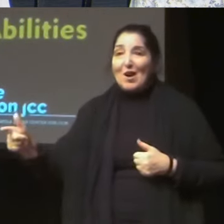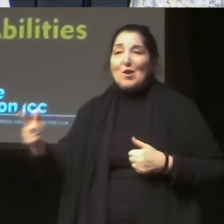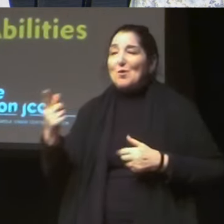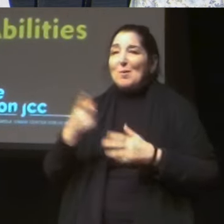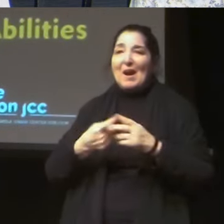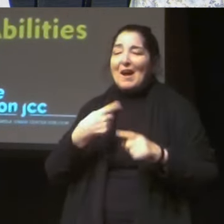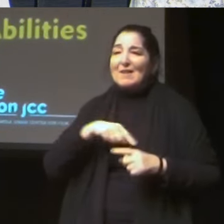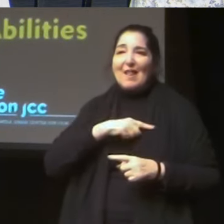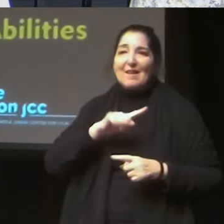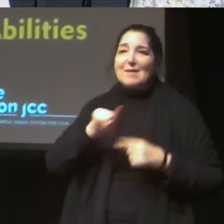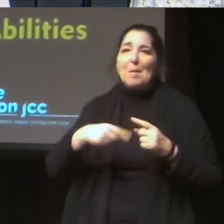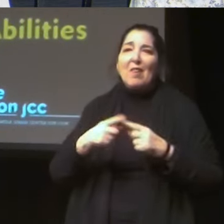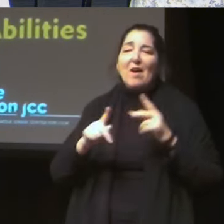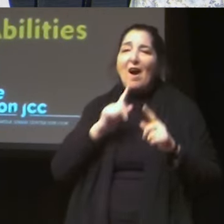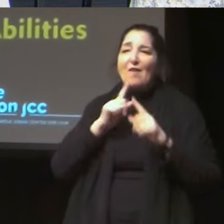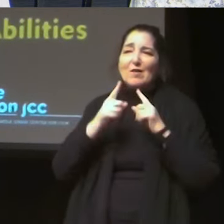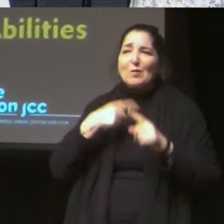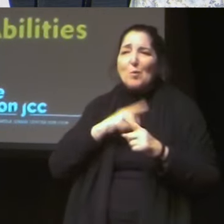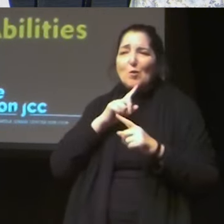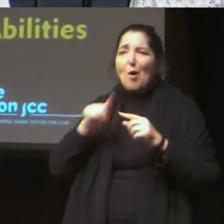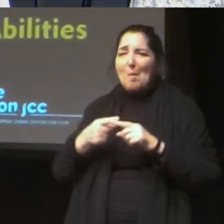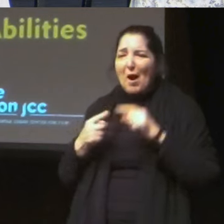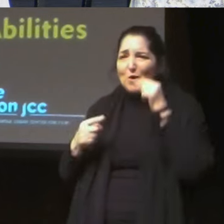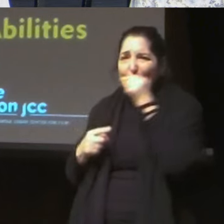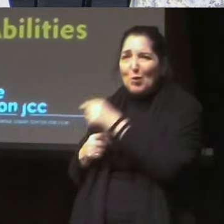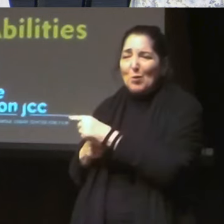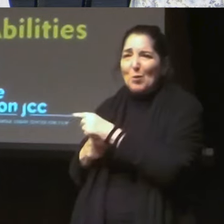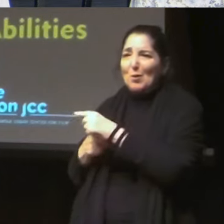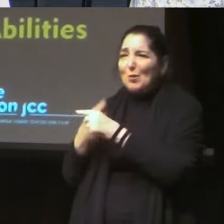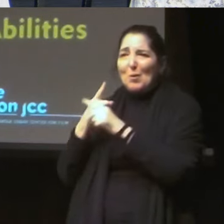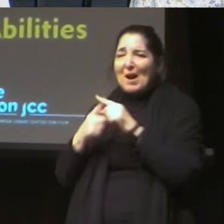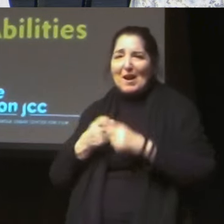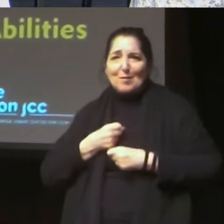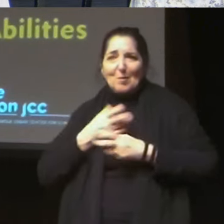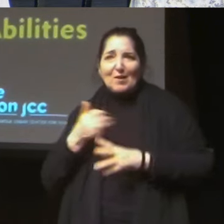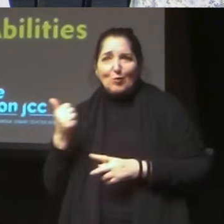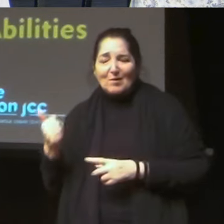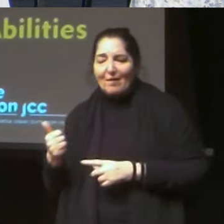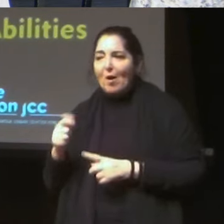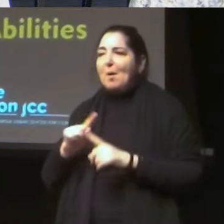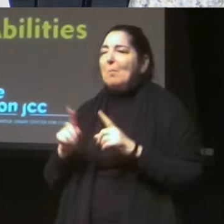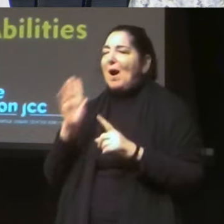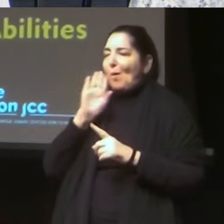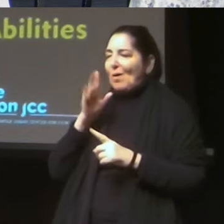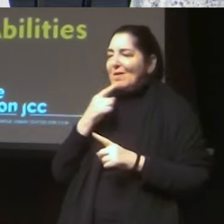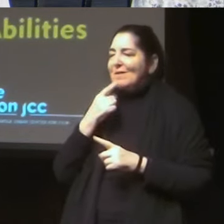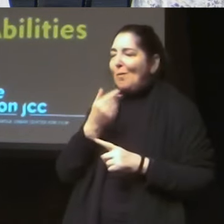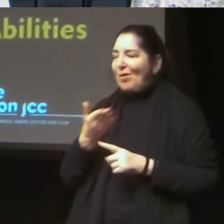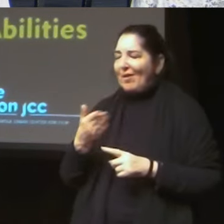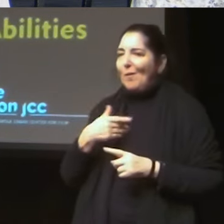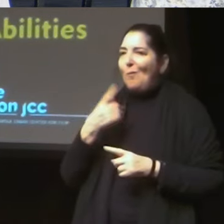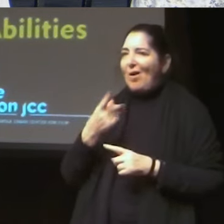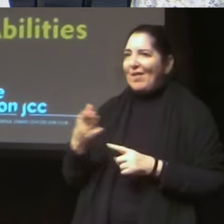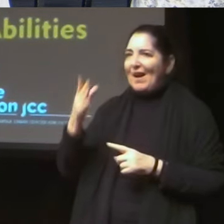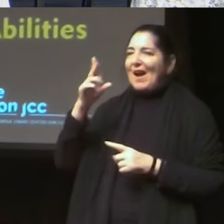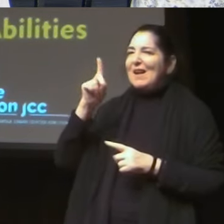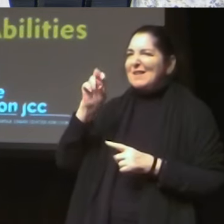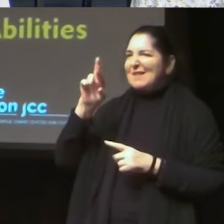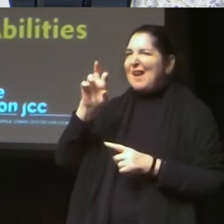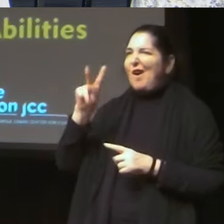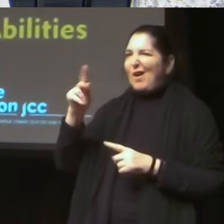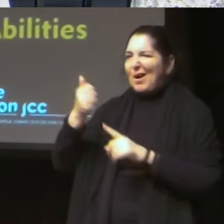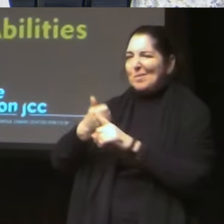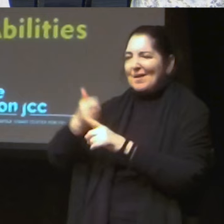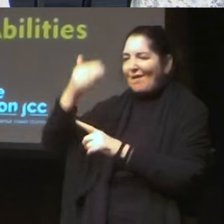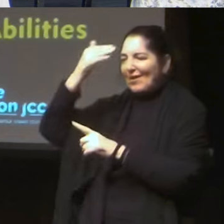that Derek knows, it's that you all, uh, love him and tried to do everything you could as